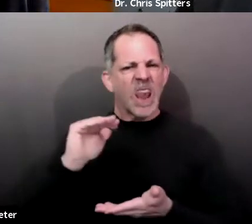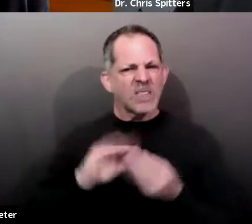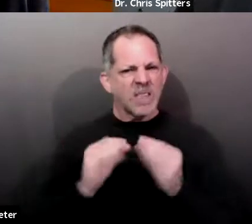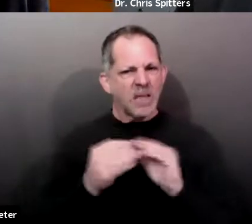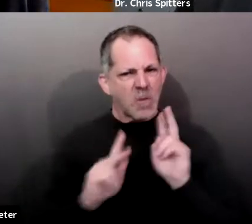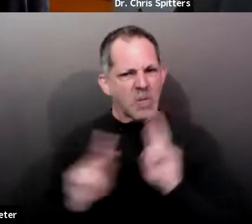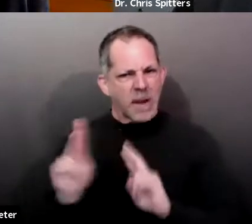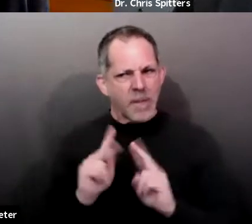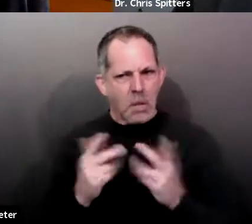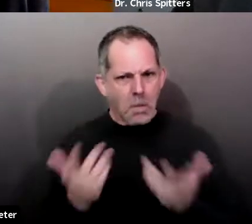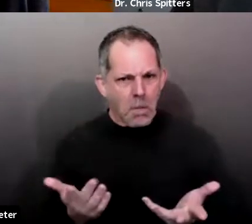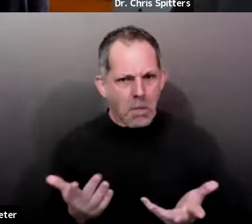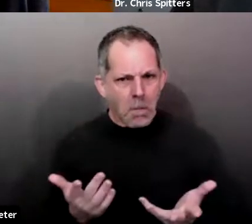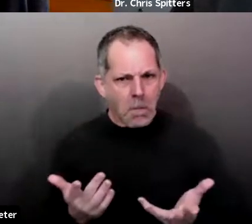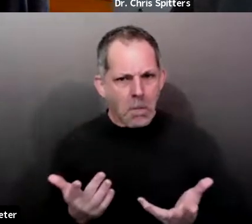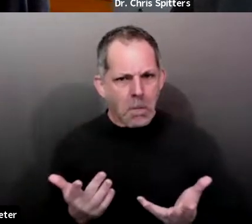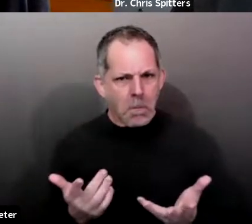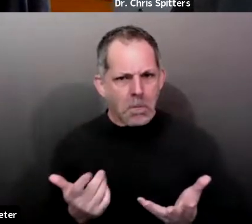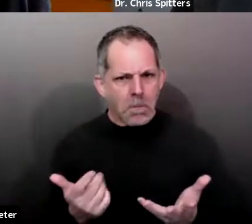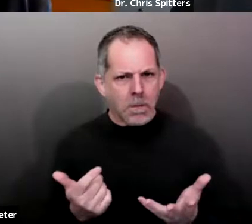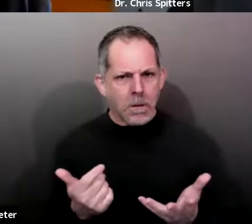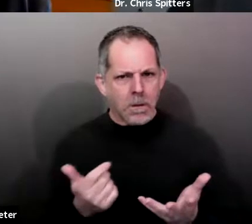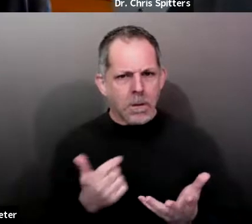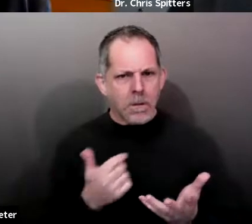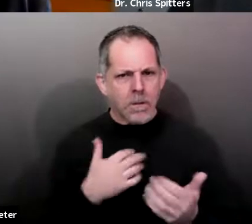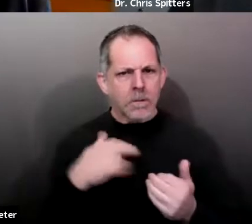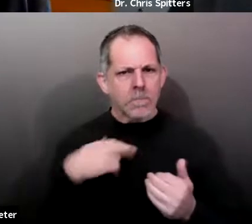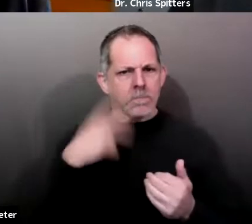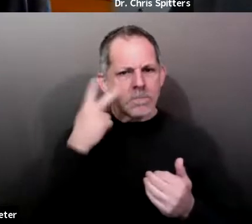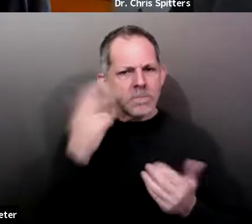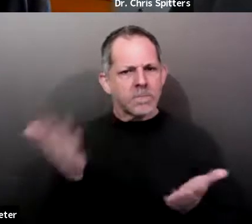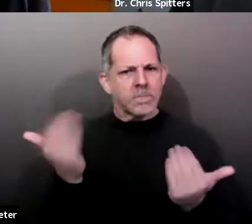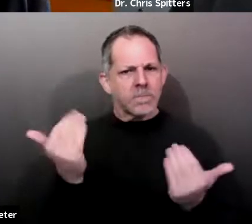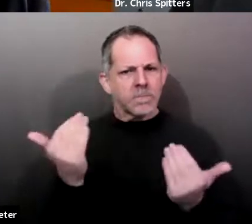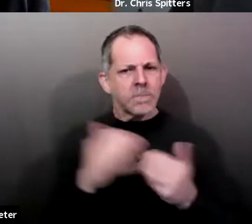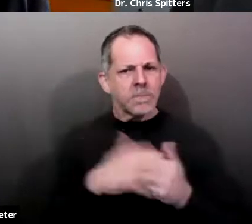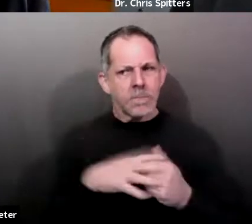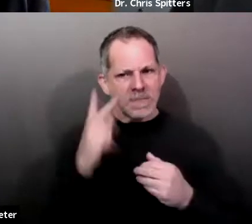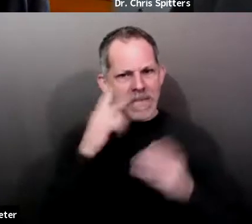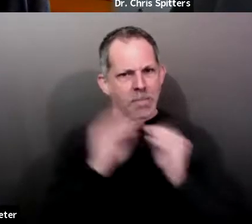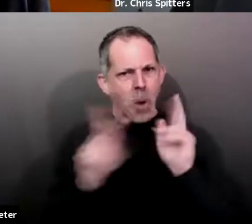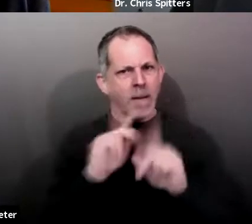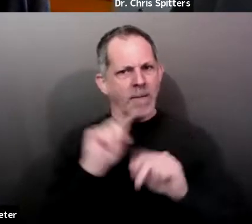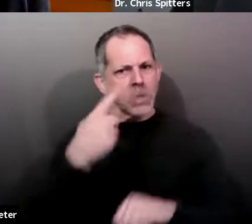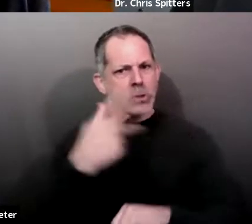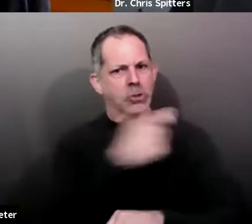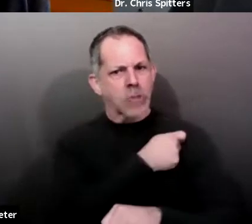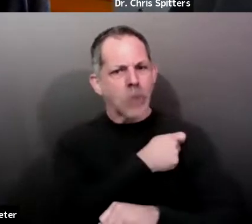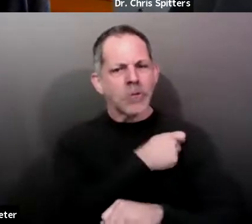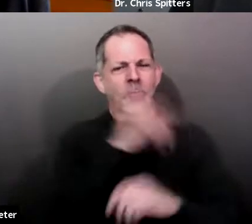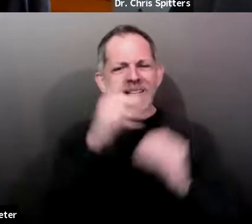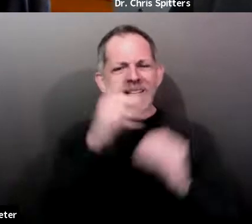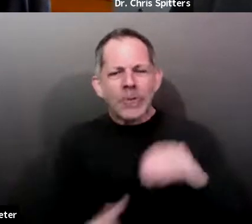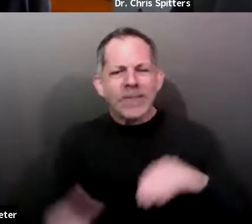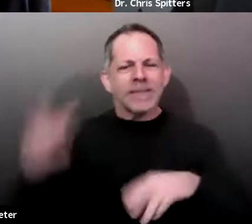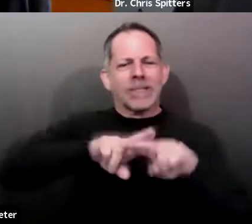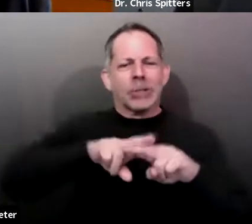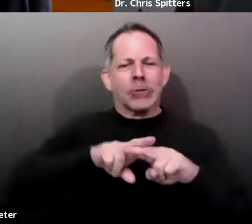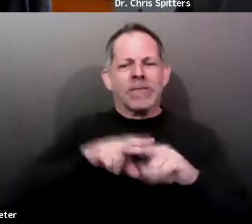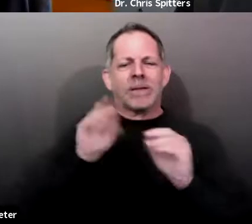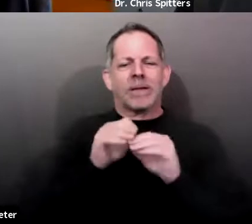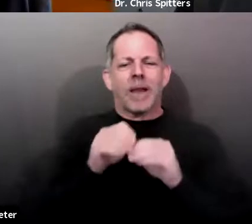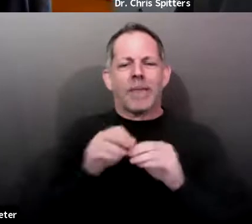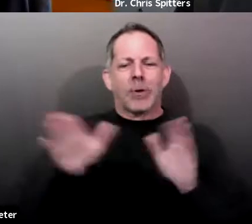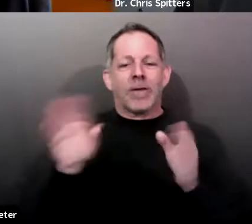see more allocation of first doses so that we can get additional people that first dose. However,